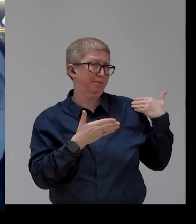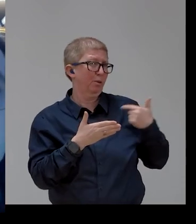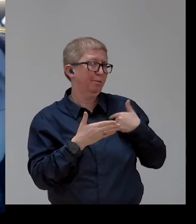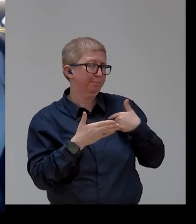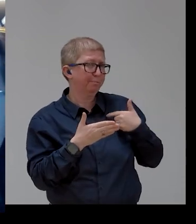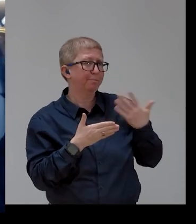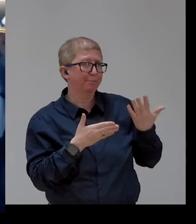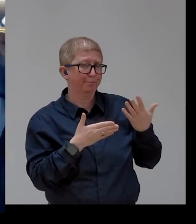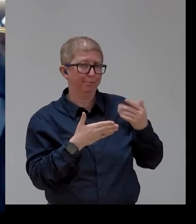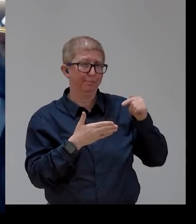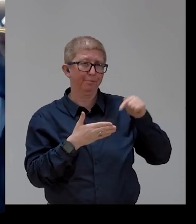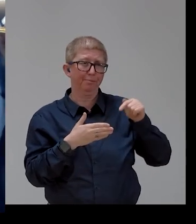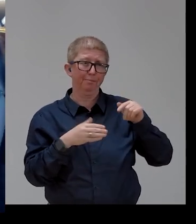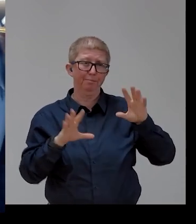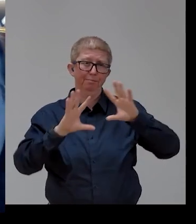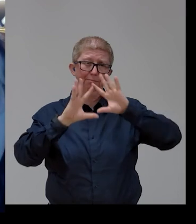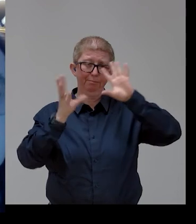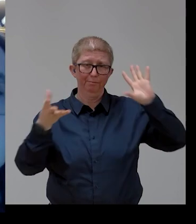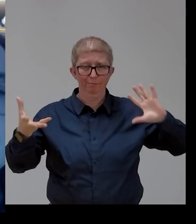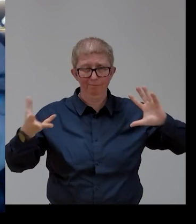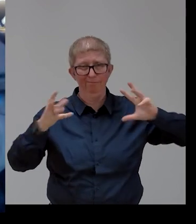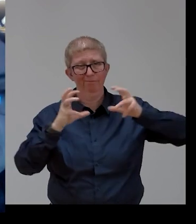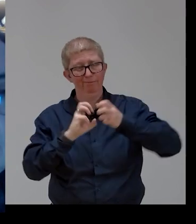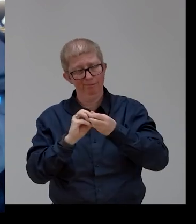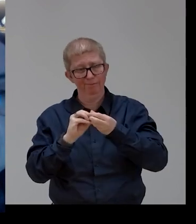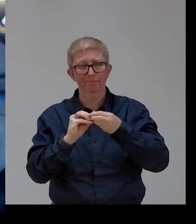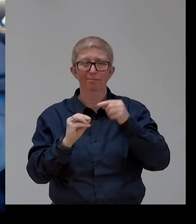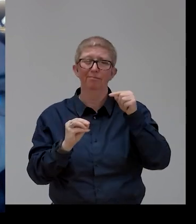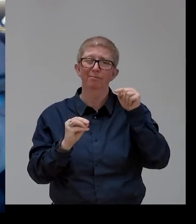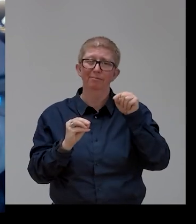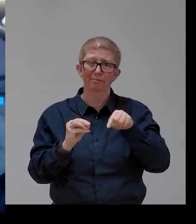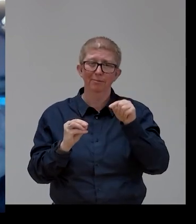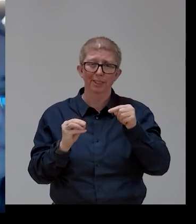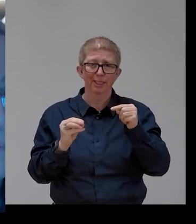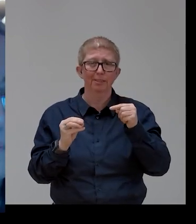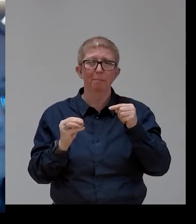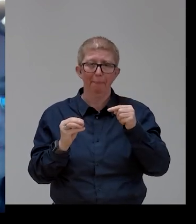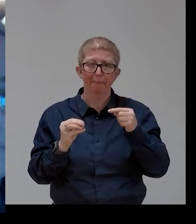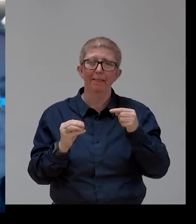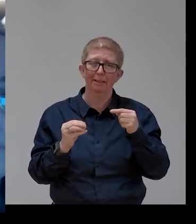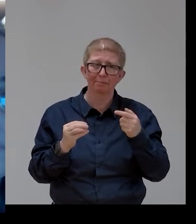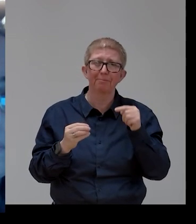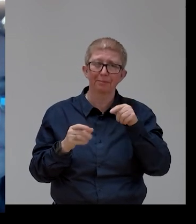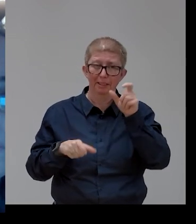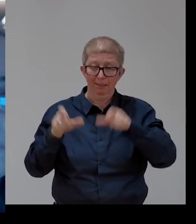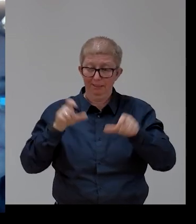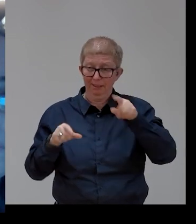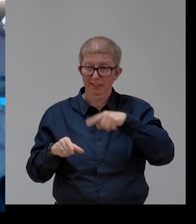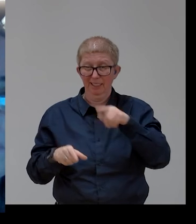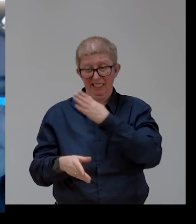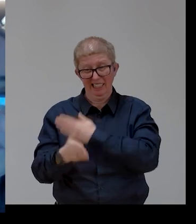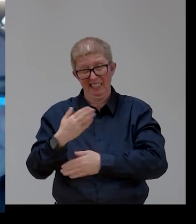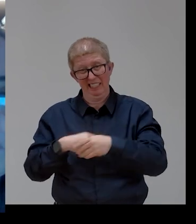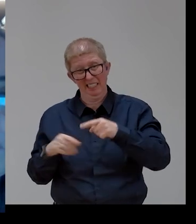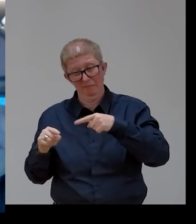Council conclusions for people with persons with disabilities, it's